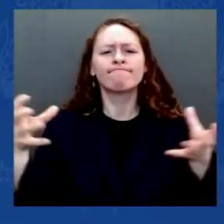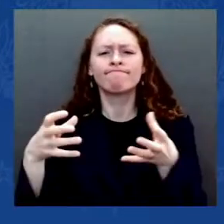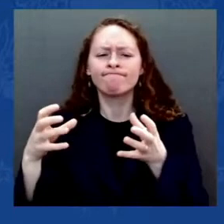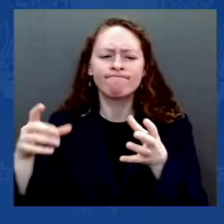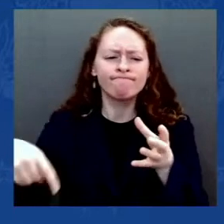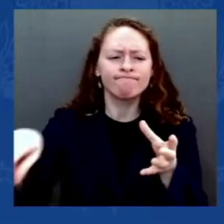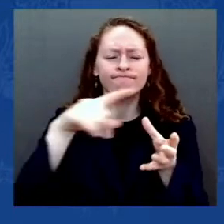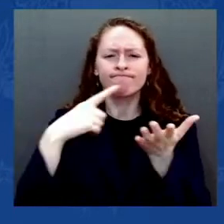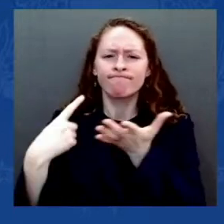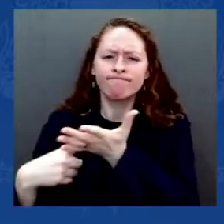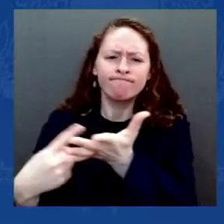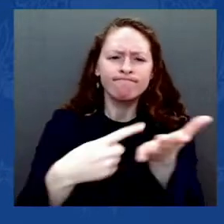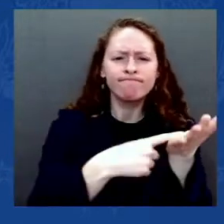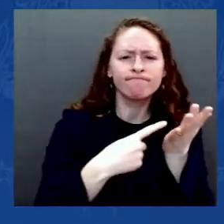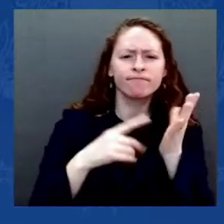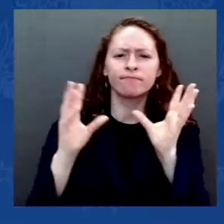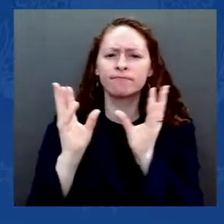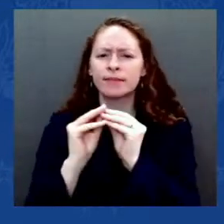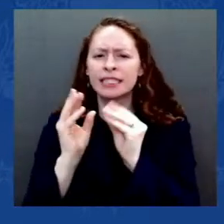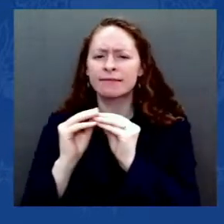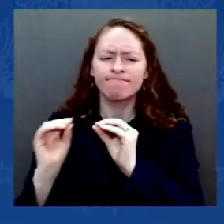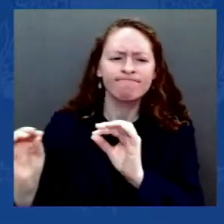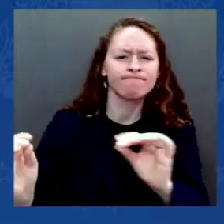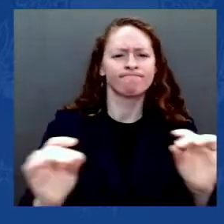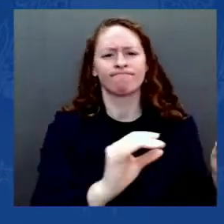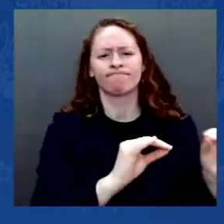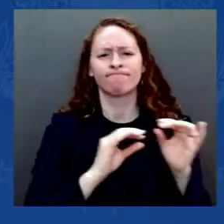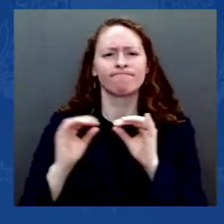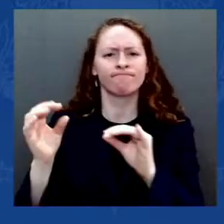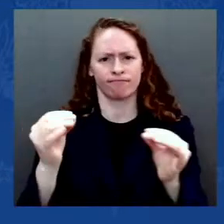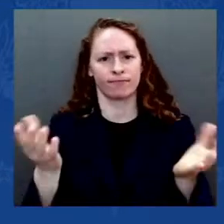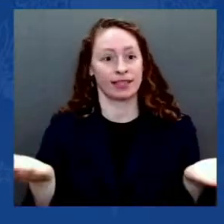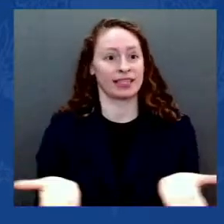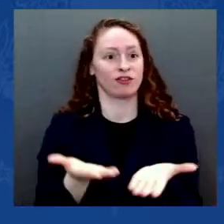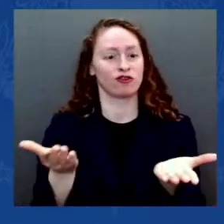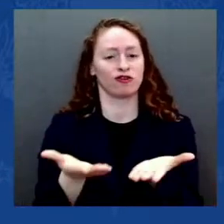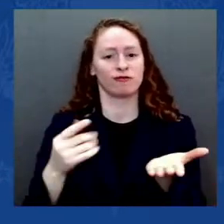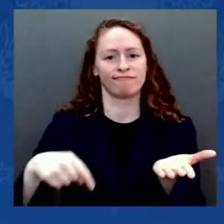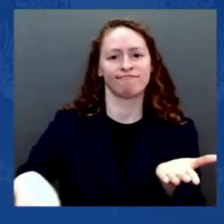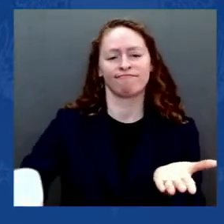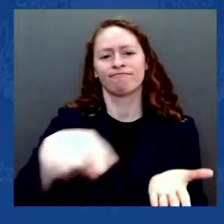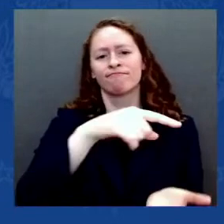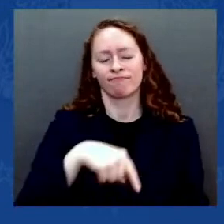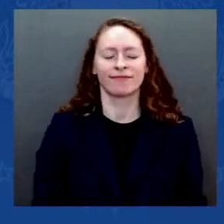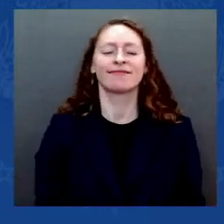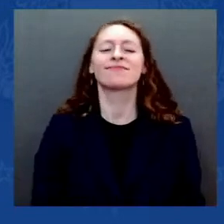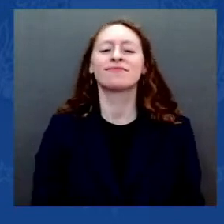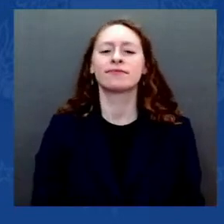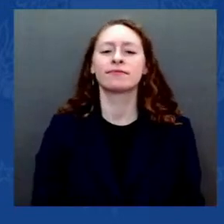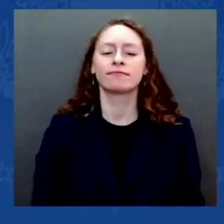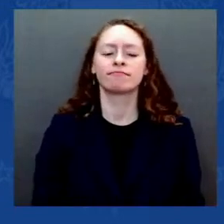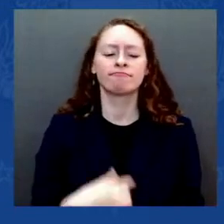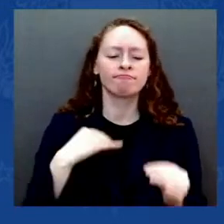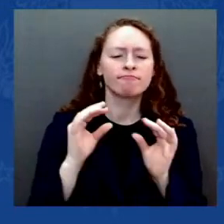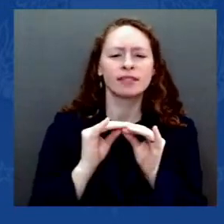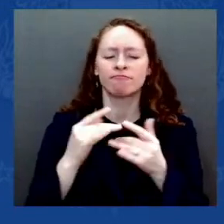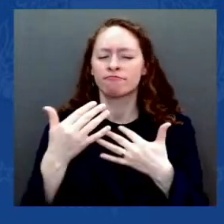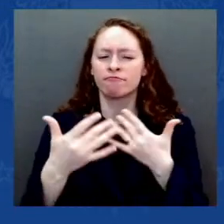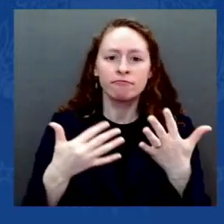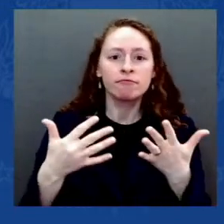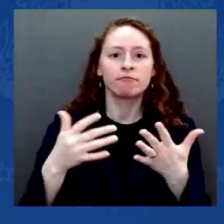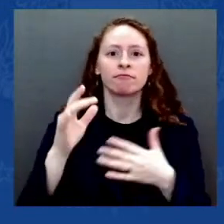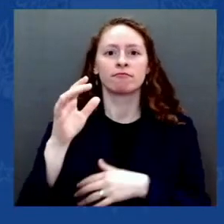Hours later, the gates of the Capitol were breached. I had left, but my thoughts